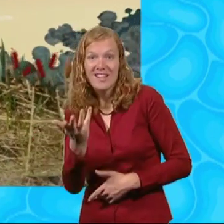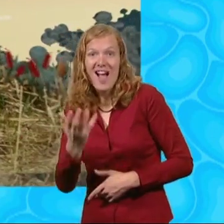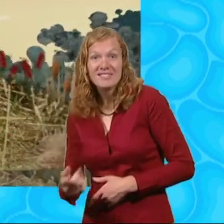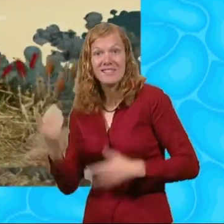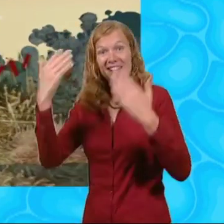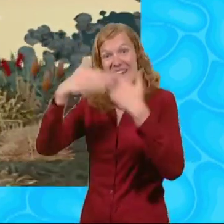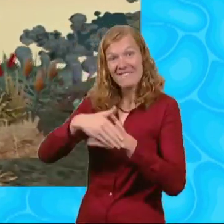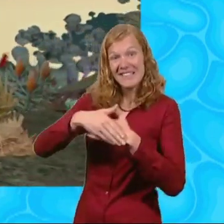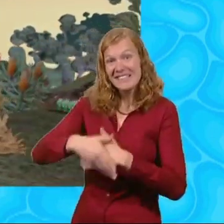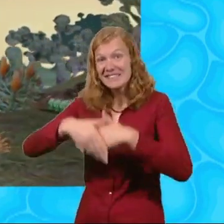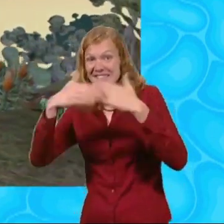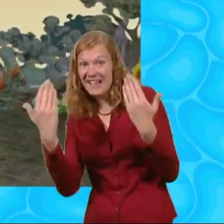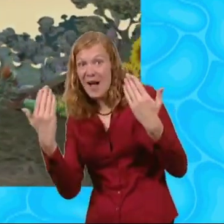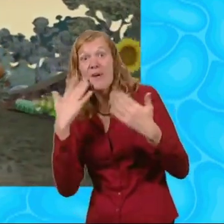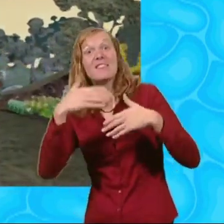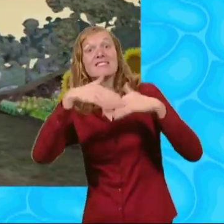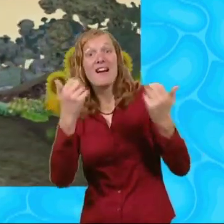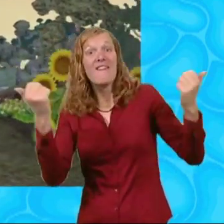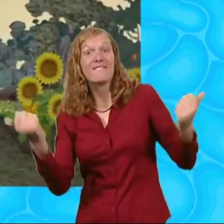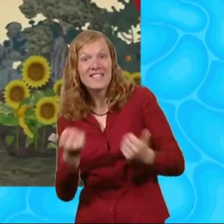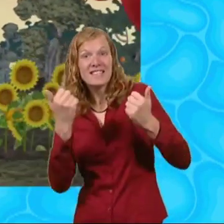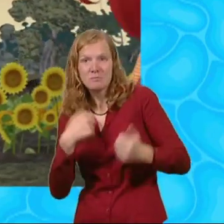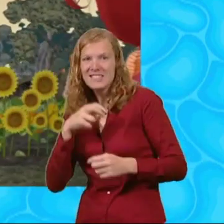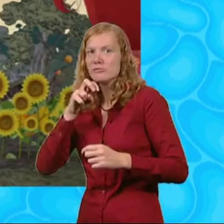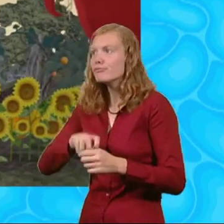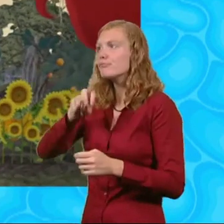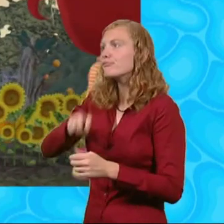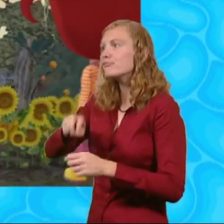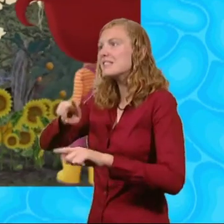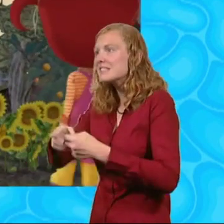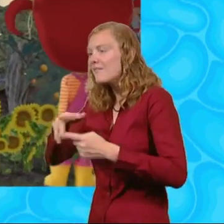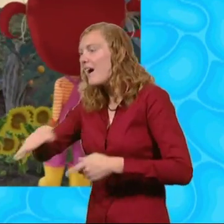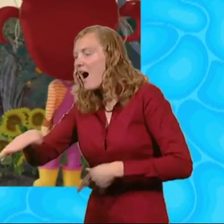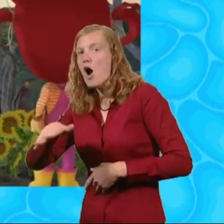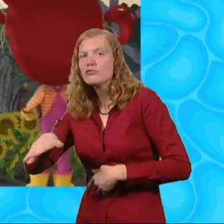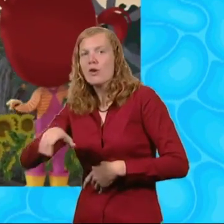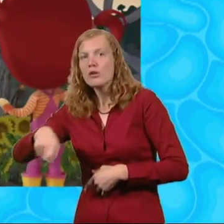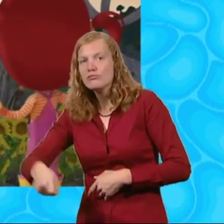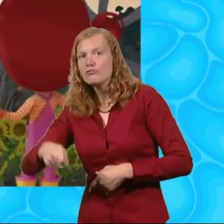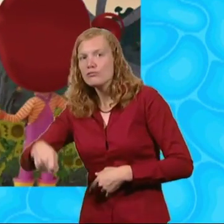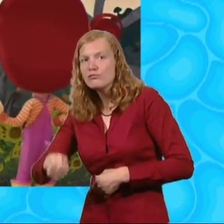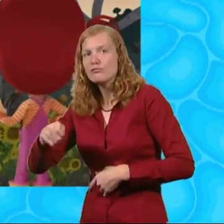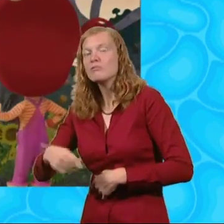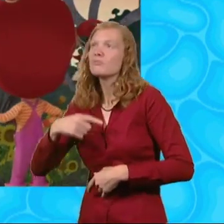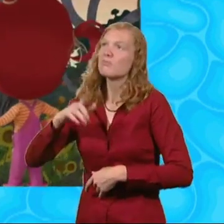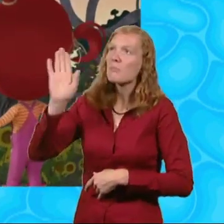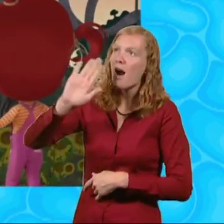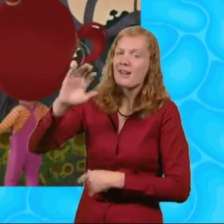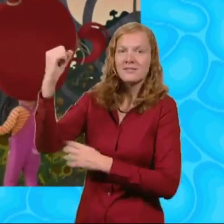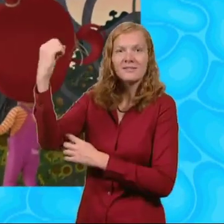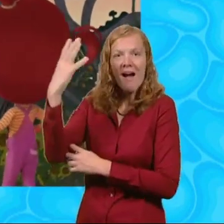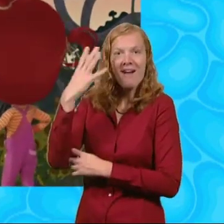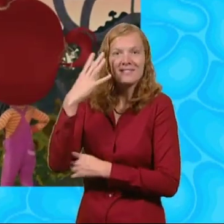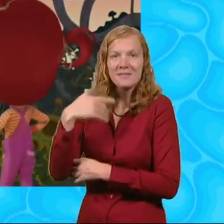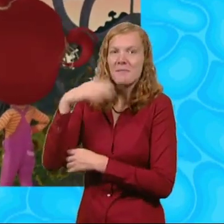evening When day is done I turn to the west And I